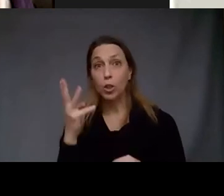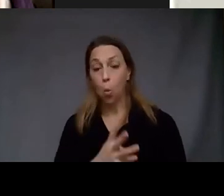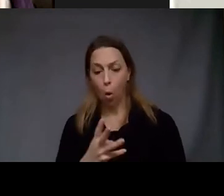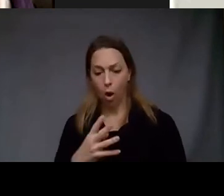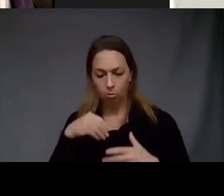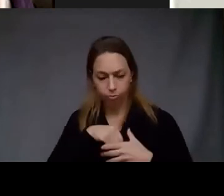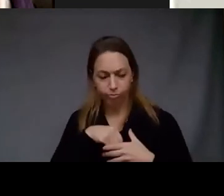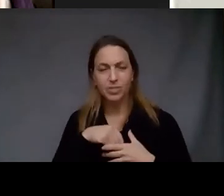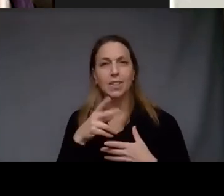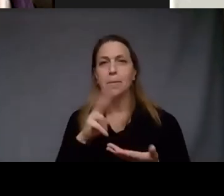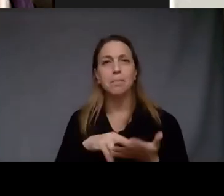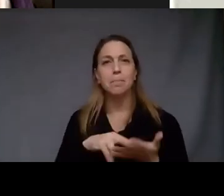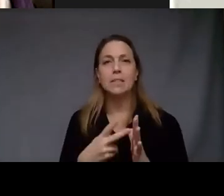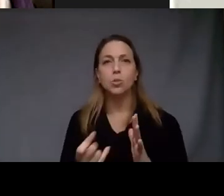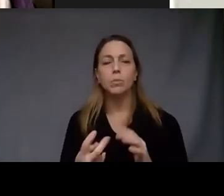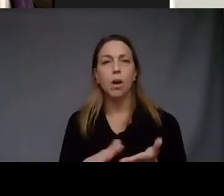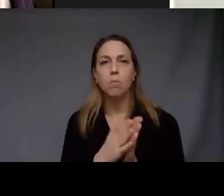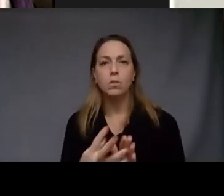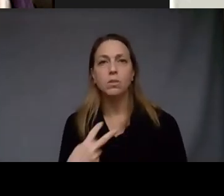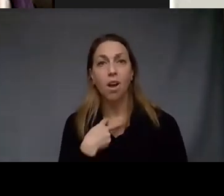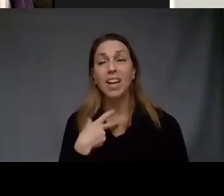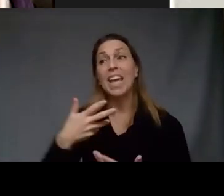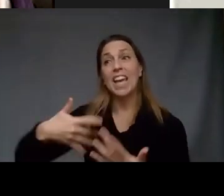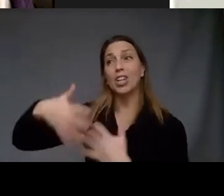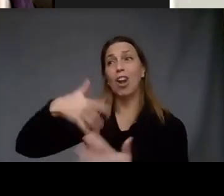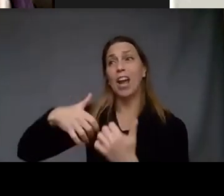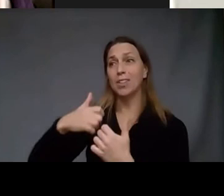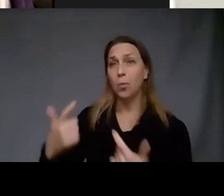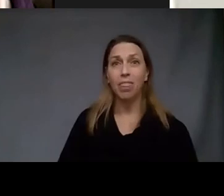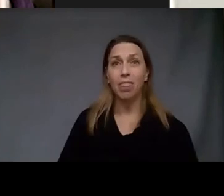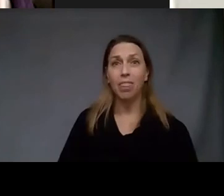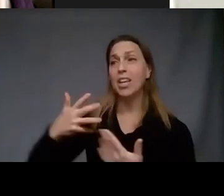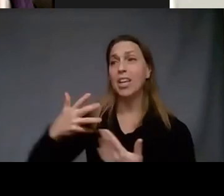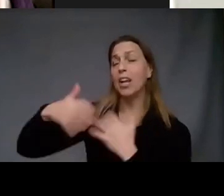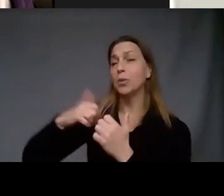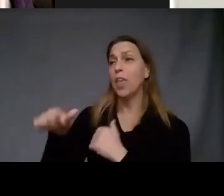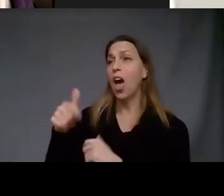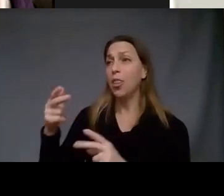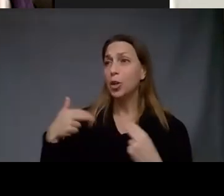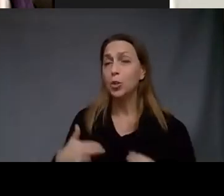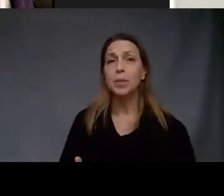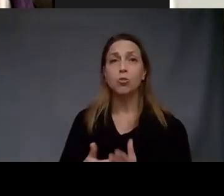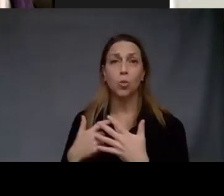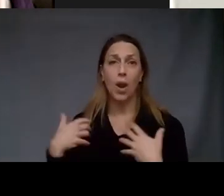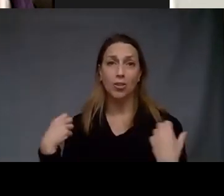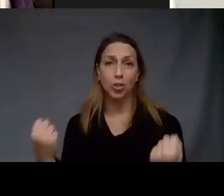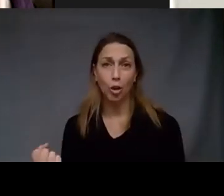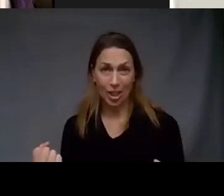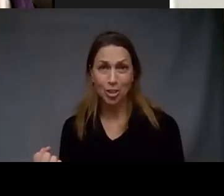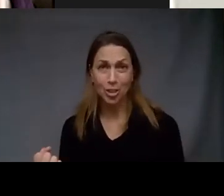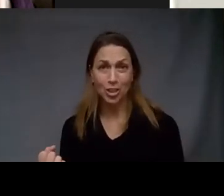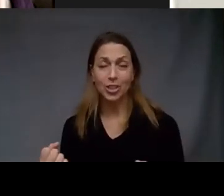human beings and with life is very challenging and so it takes a certain amount of courage and